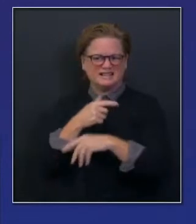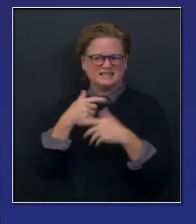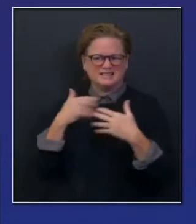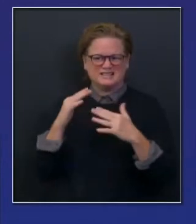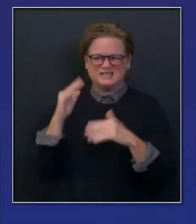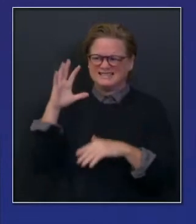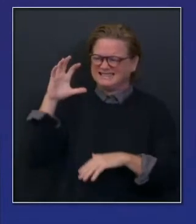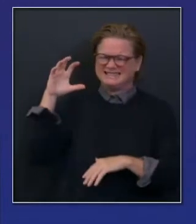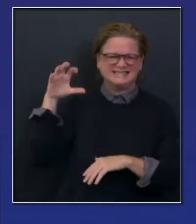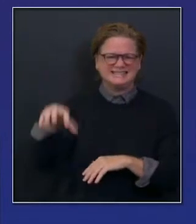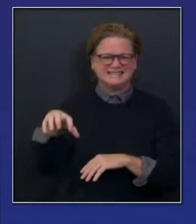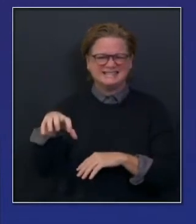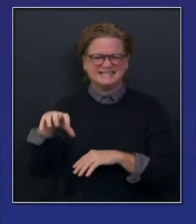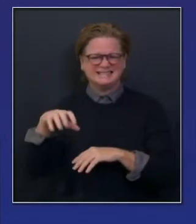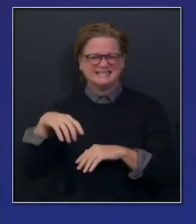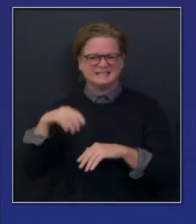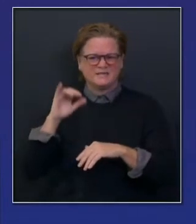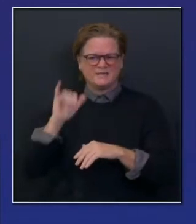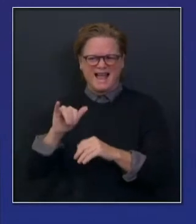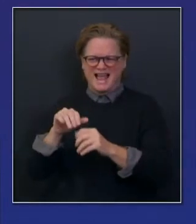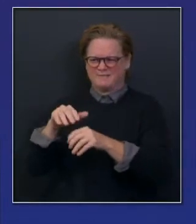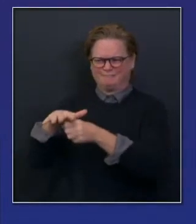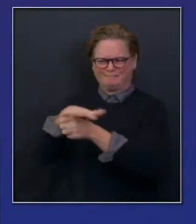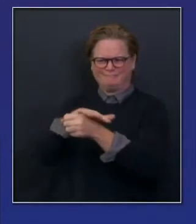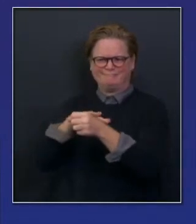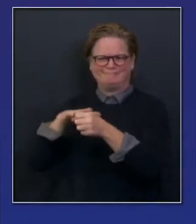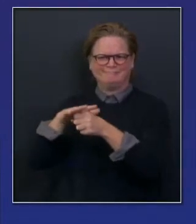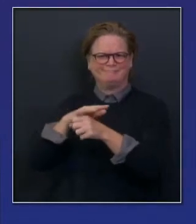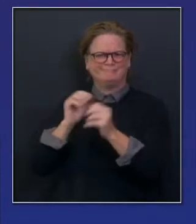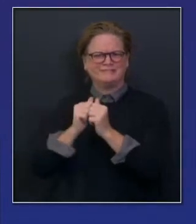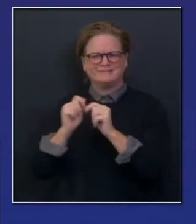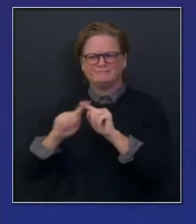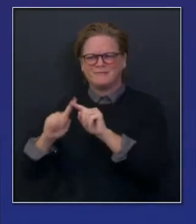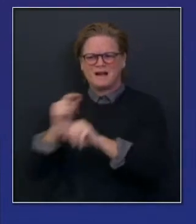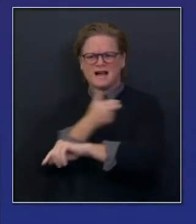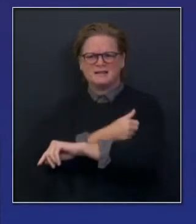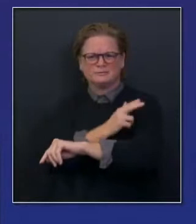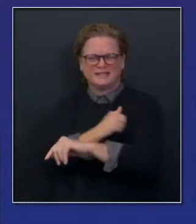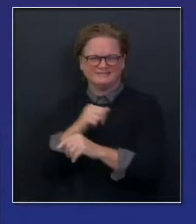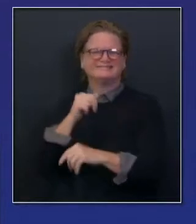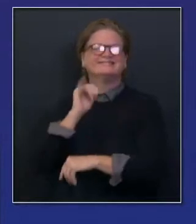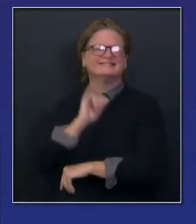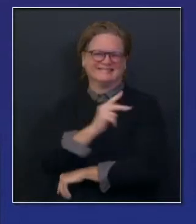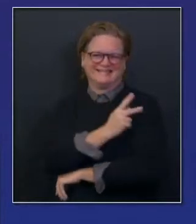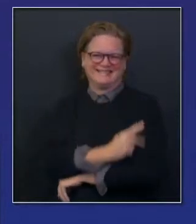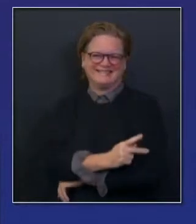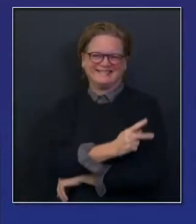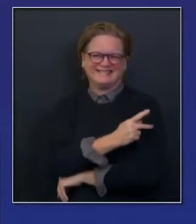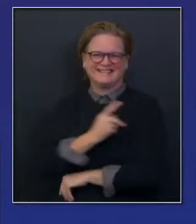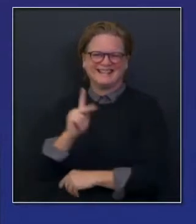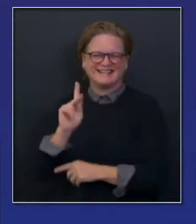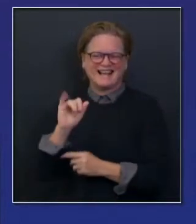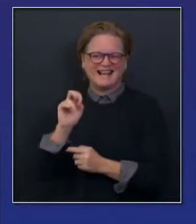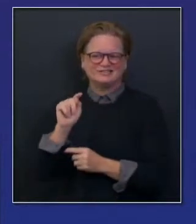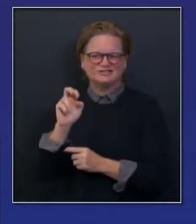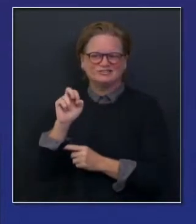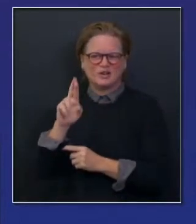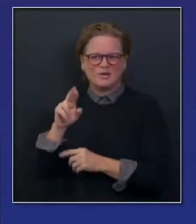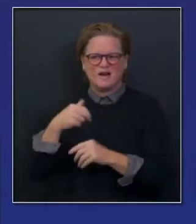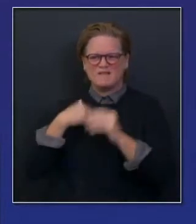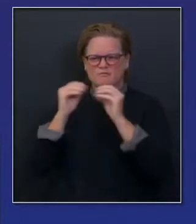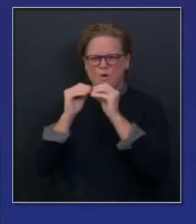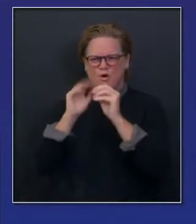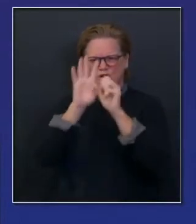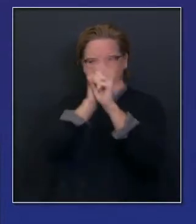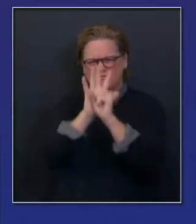region, working there with Greg Adams and Kaiser Permanente. 24 additional locations across the state are expecting